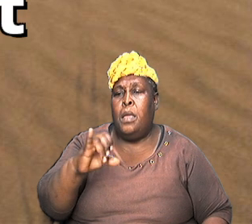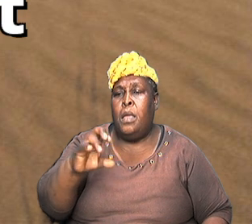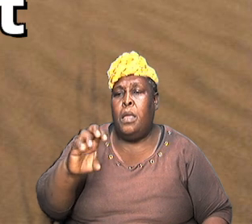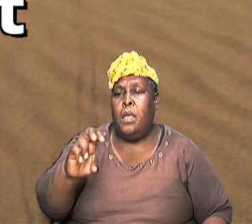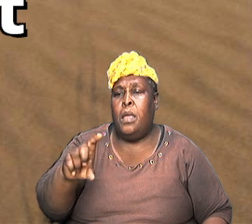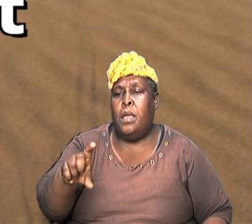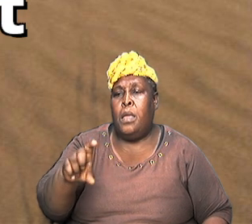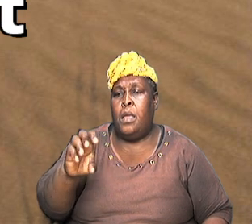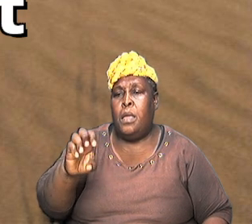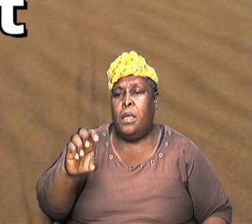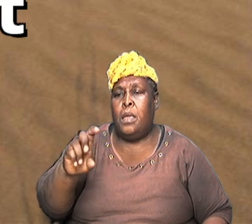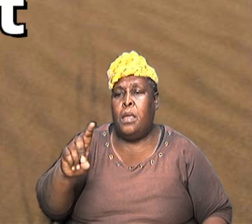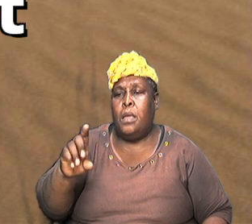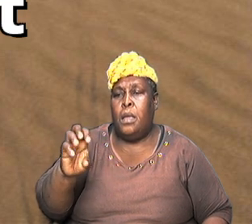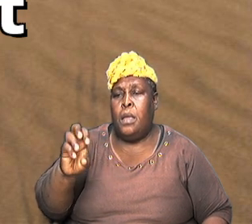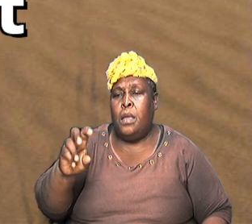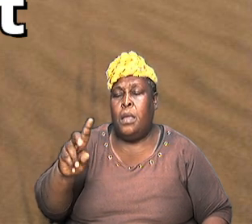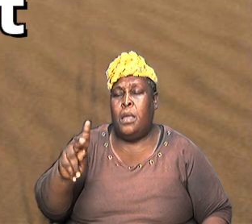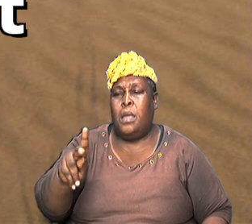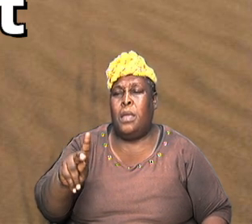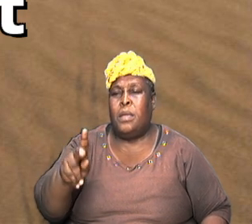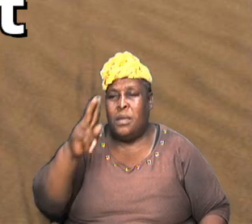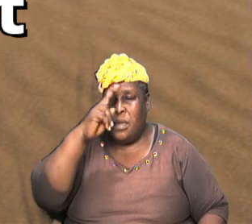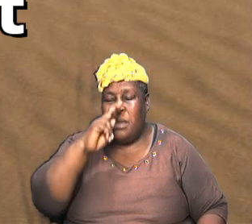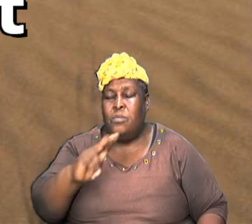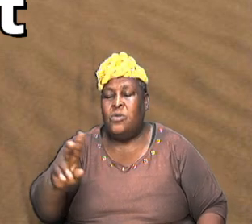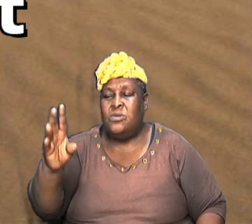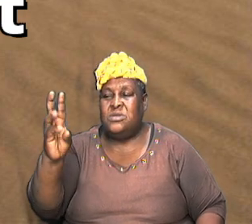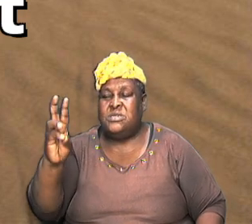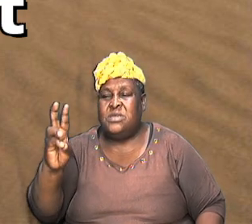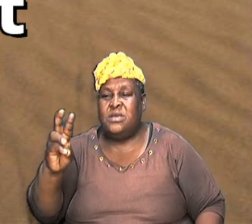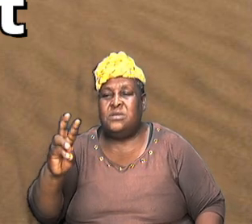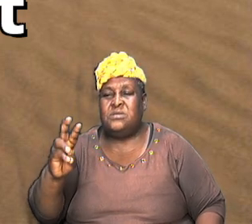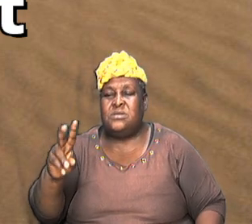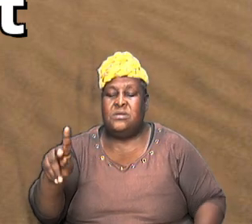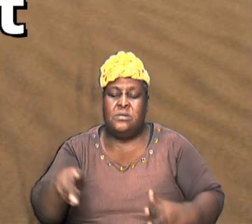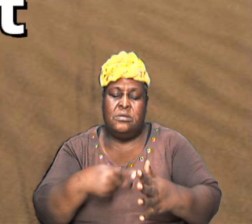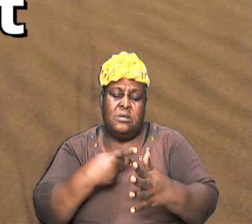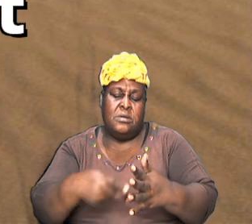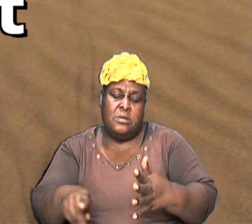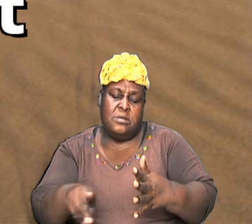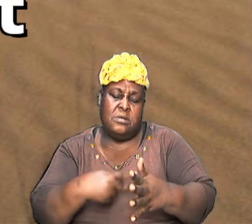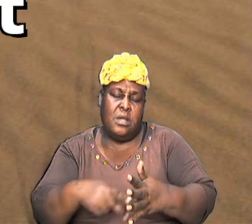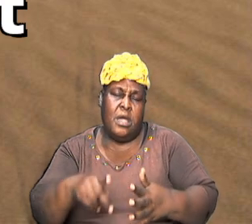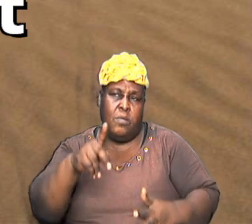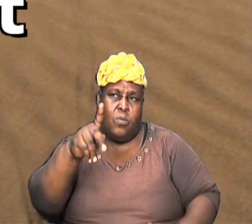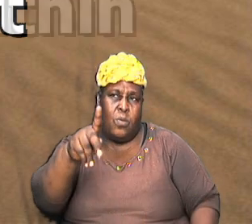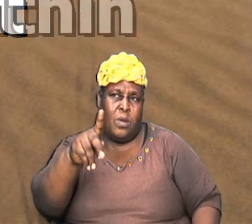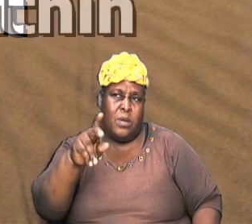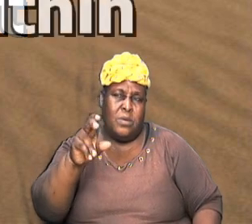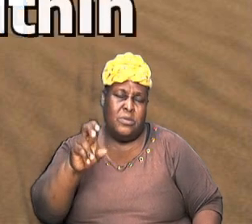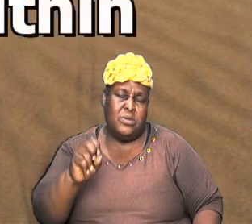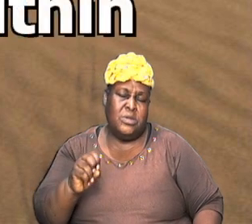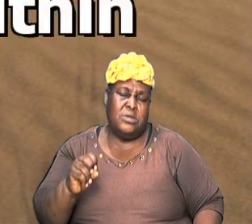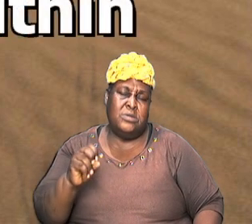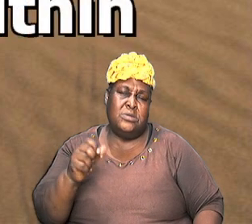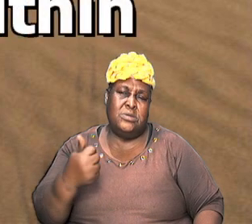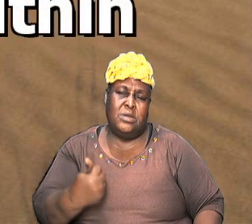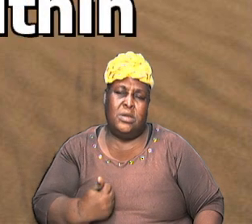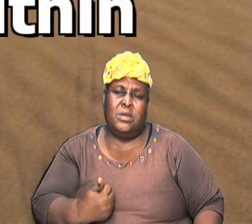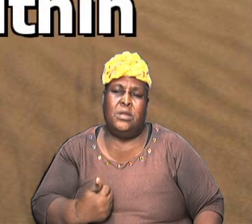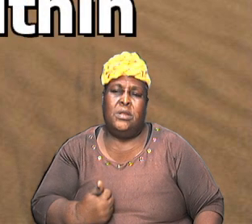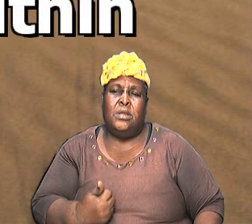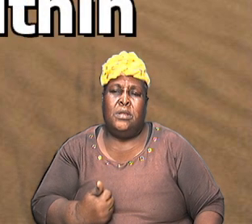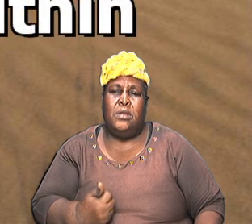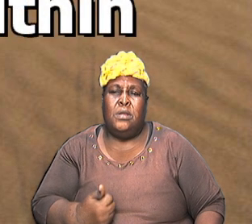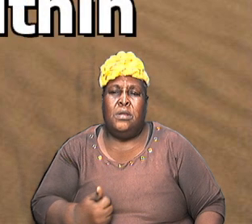chapter 6 then Hebrews chapter 5 then Psalm 110 let us read them quickly and then we just move